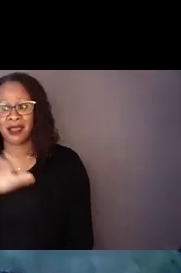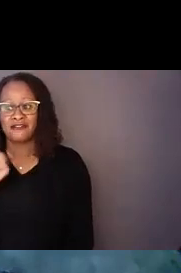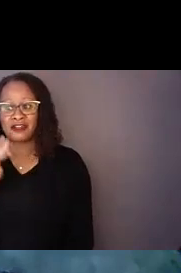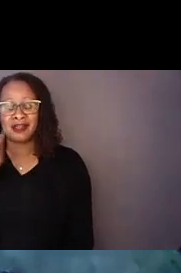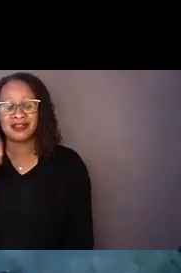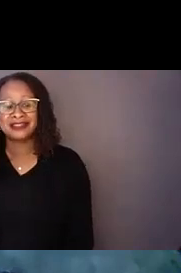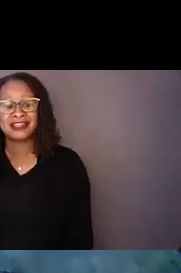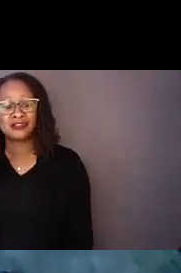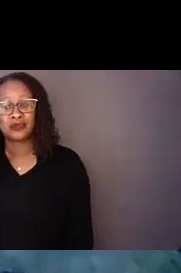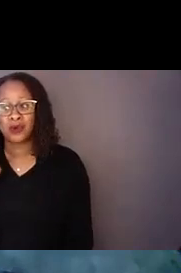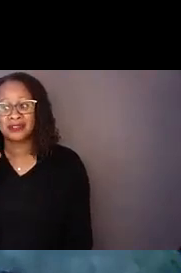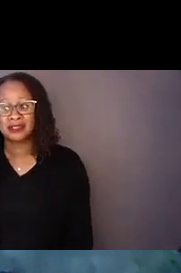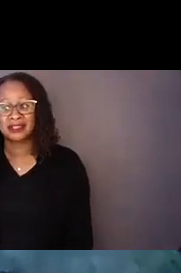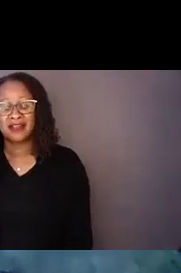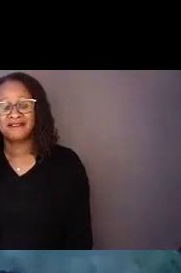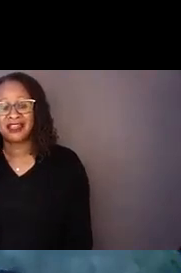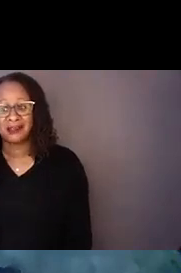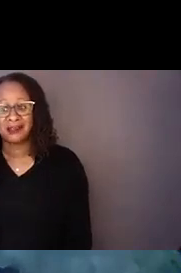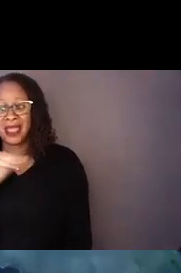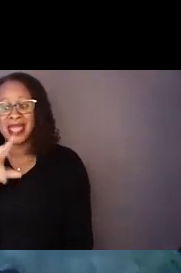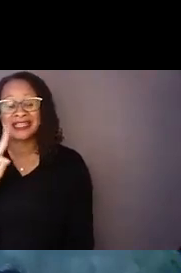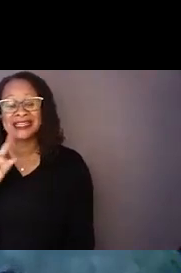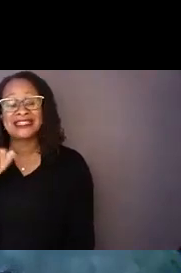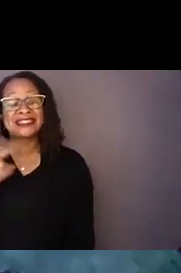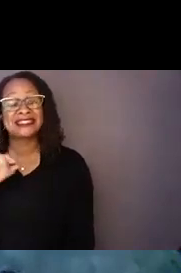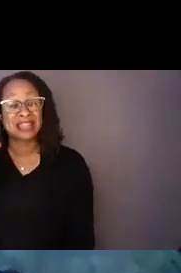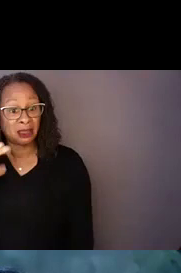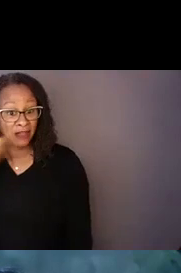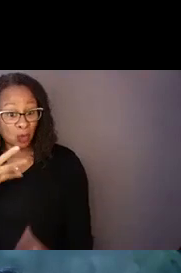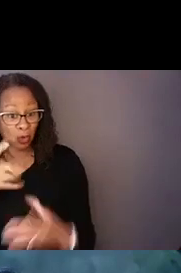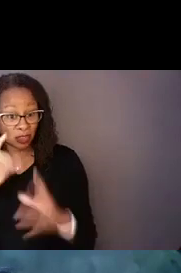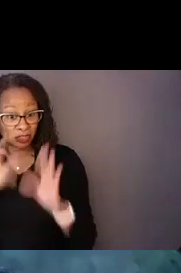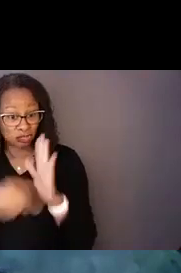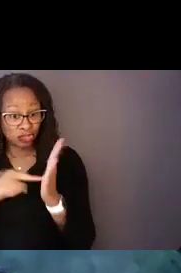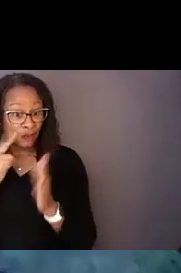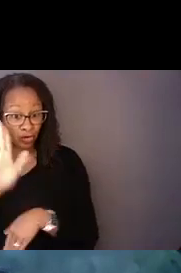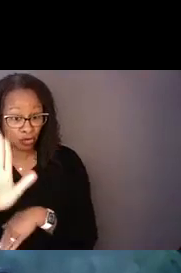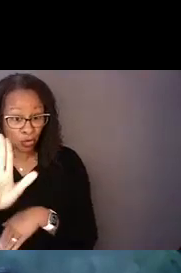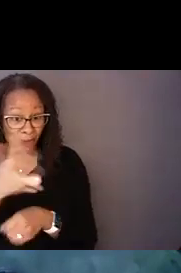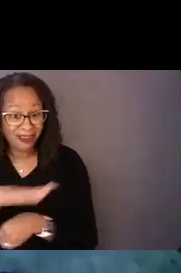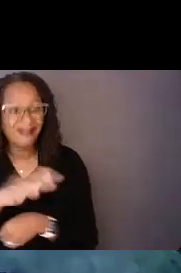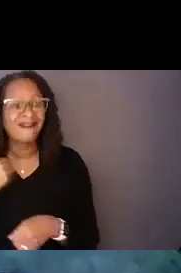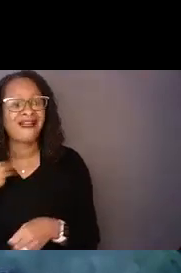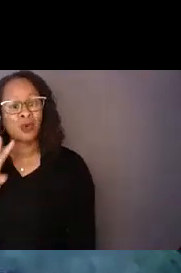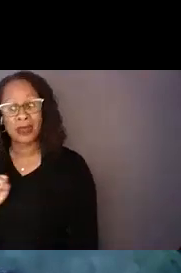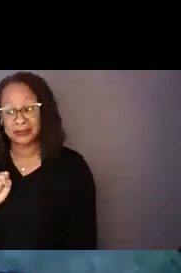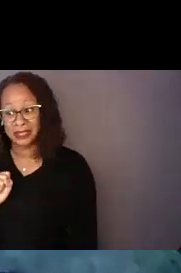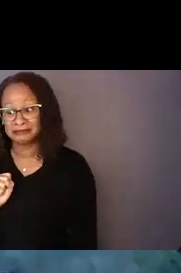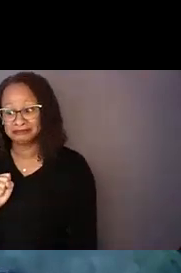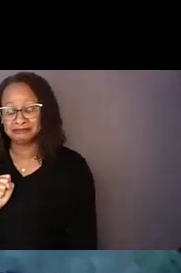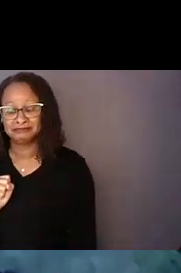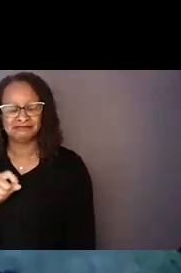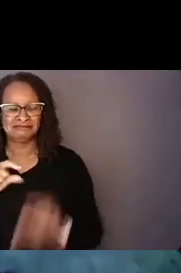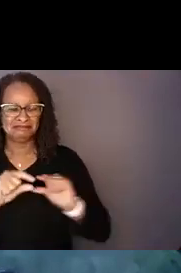Tatavia and Keats lands. And if you'd like to check your own land acknowledgement, there is a website that you could check that I